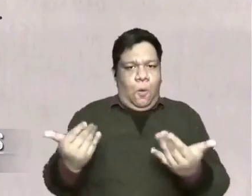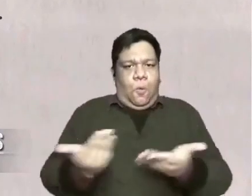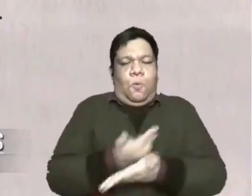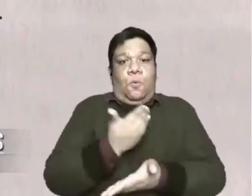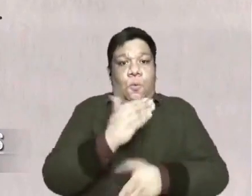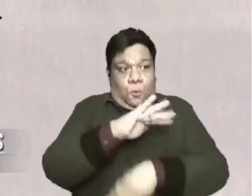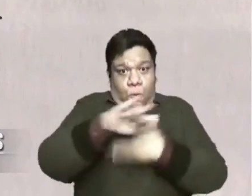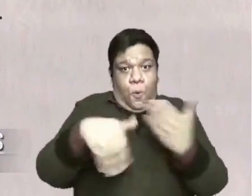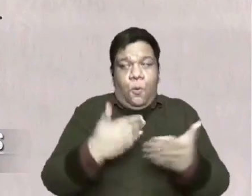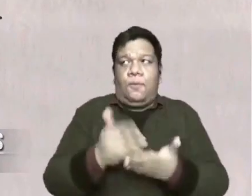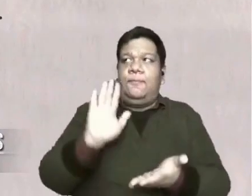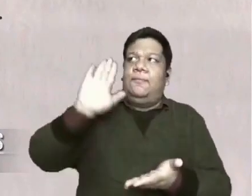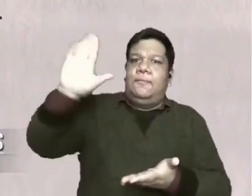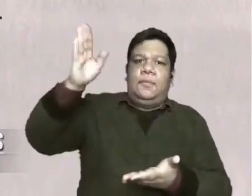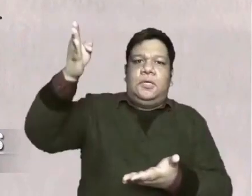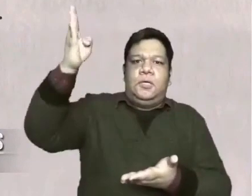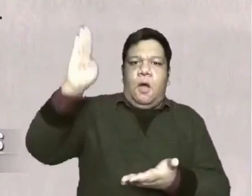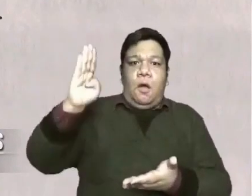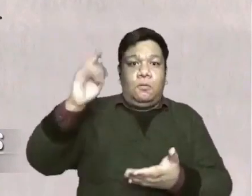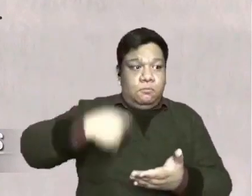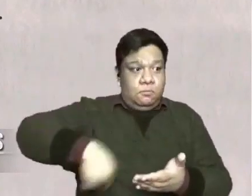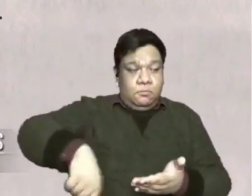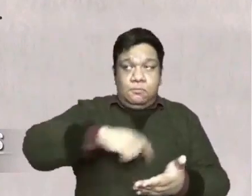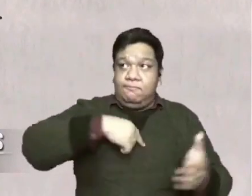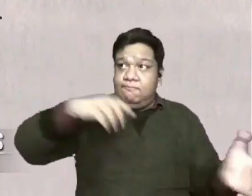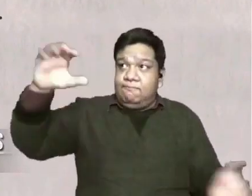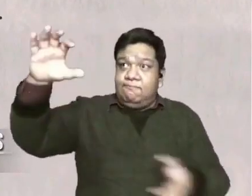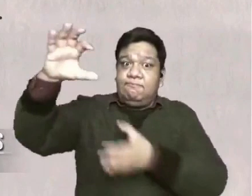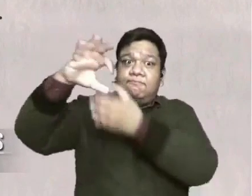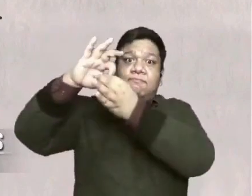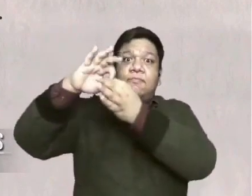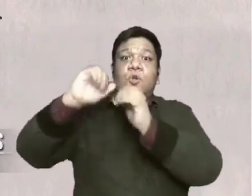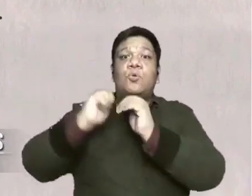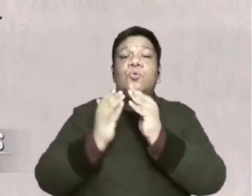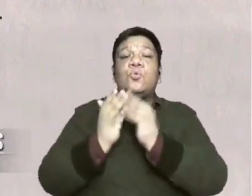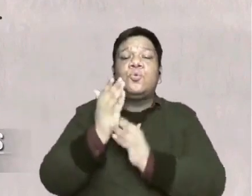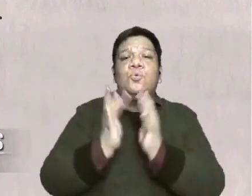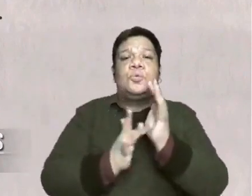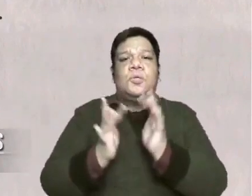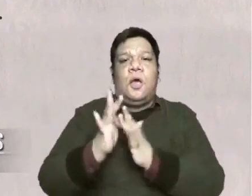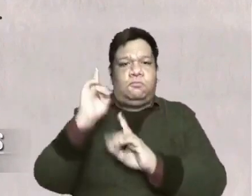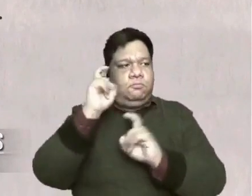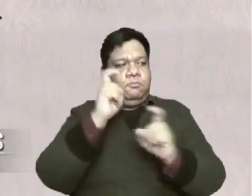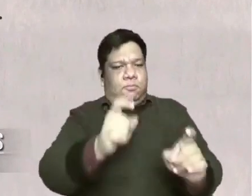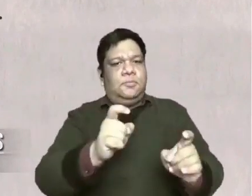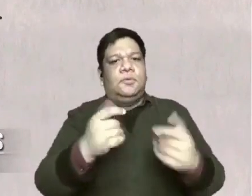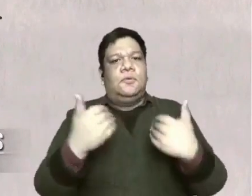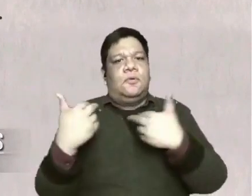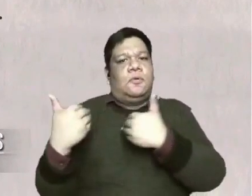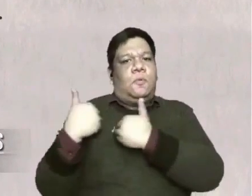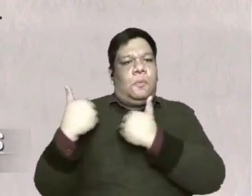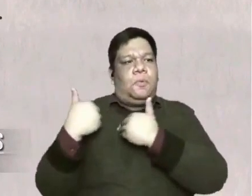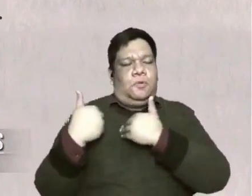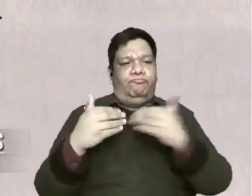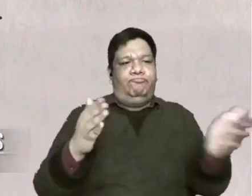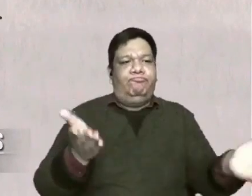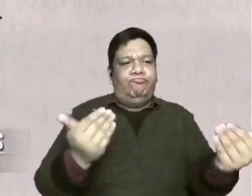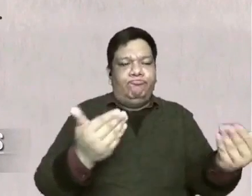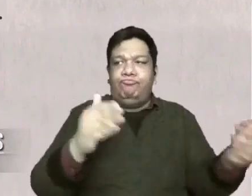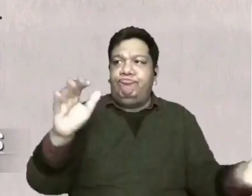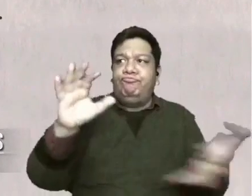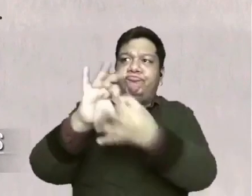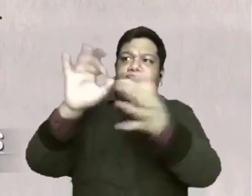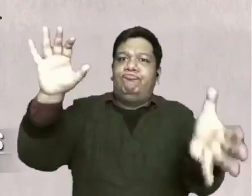all this is from God who reconciled us himself through Christ and gave us the ministry of